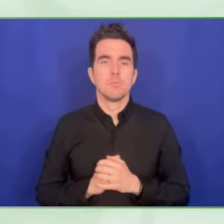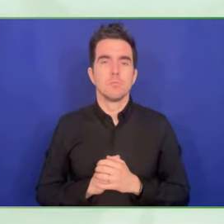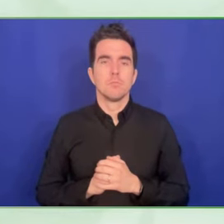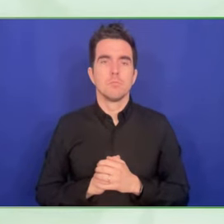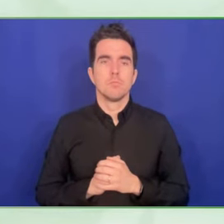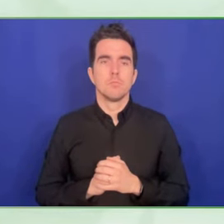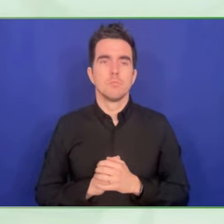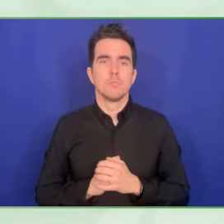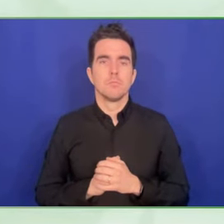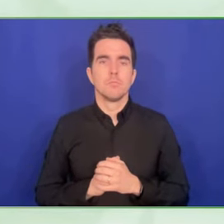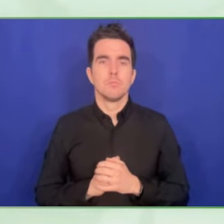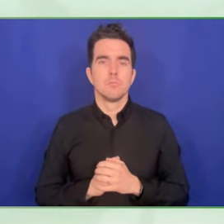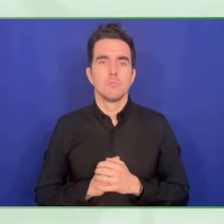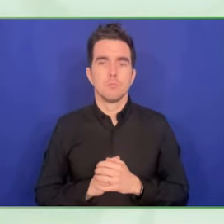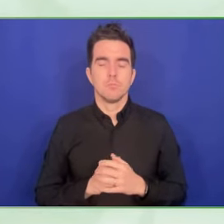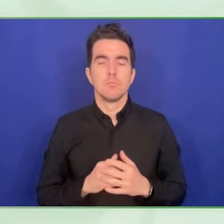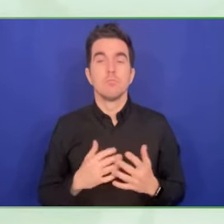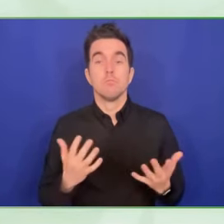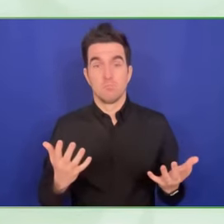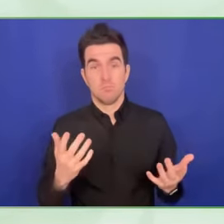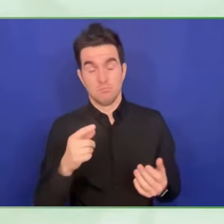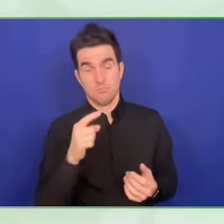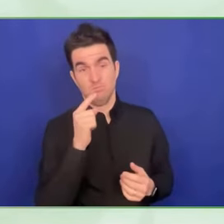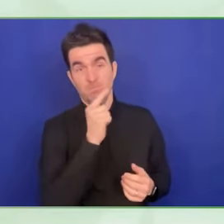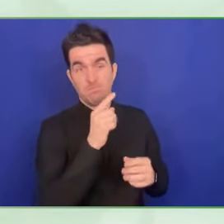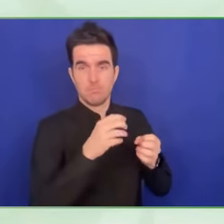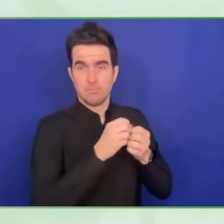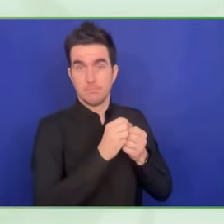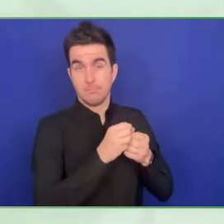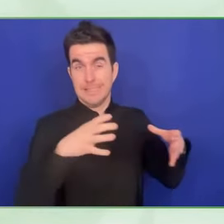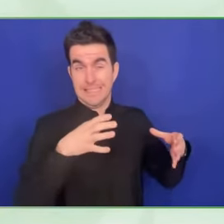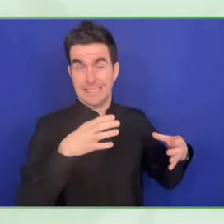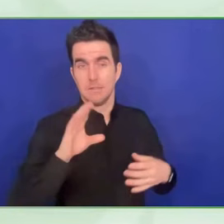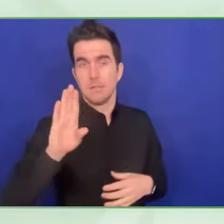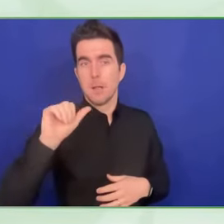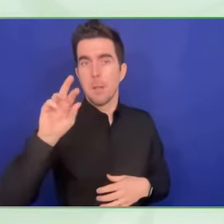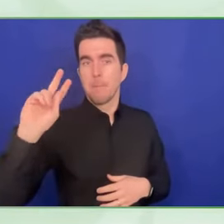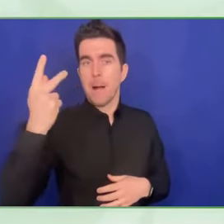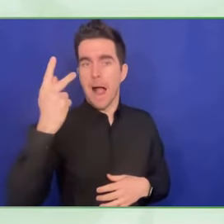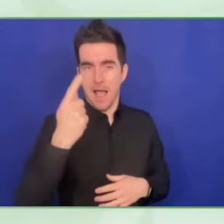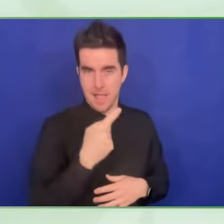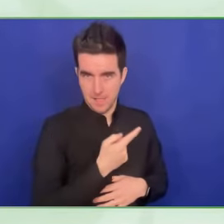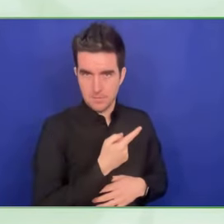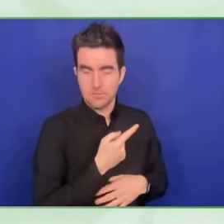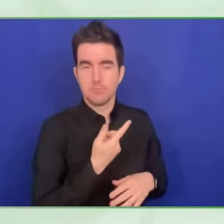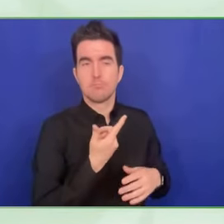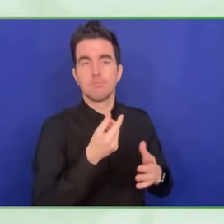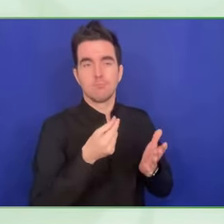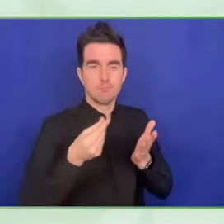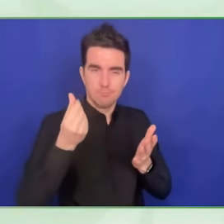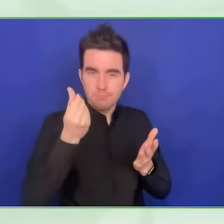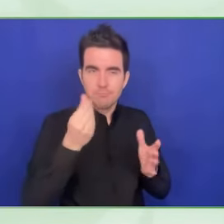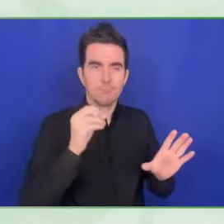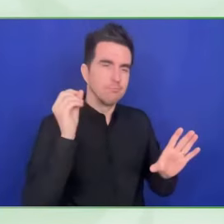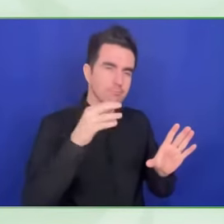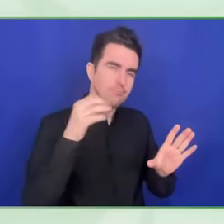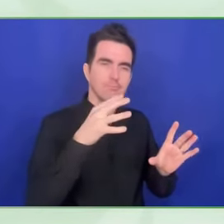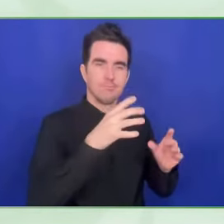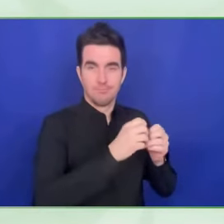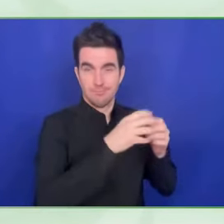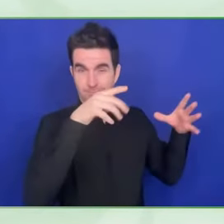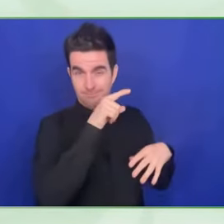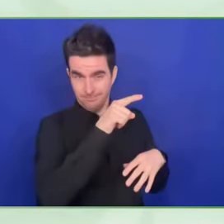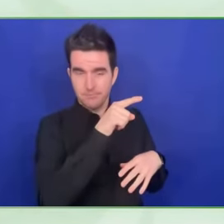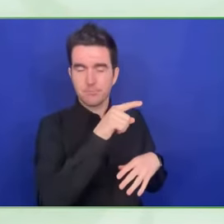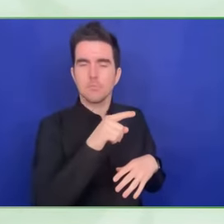pensioners that they need to go physically to the bank branch to provide proof of life if they wanted to earn pension. You can imagine